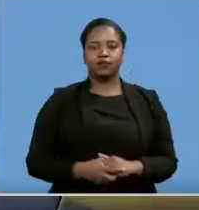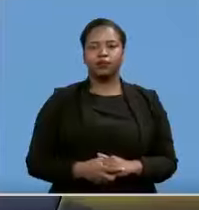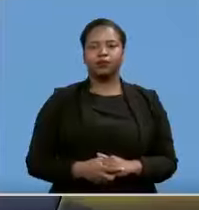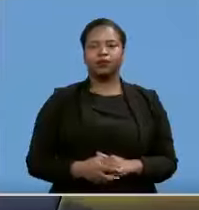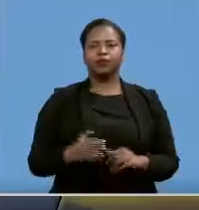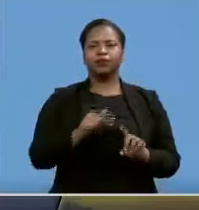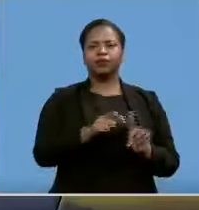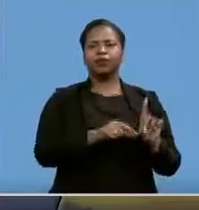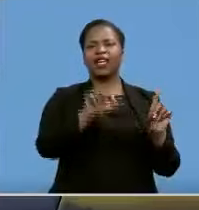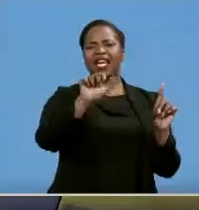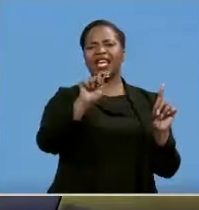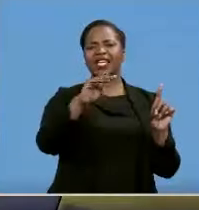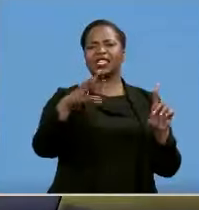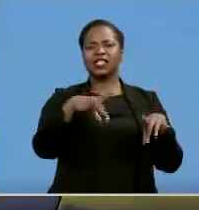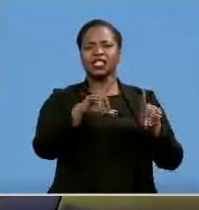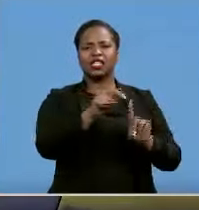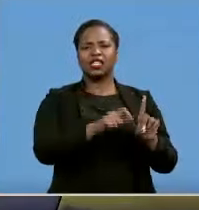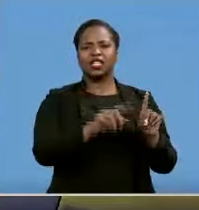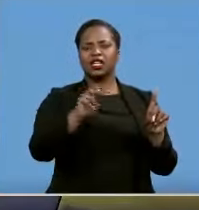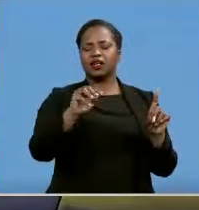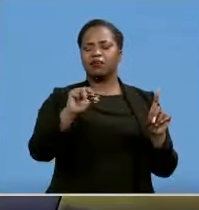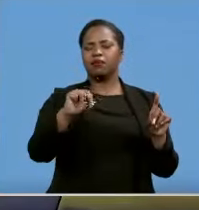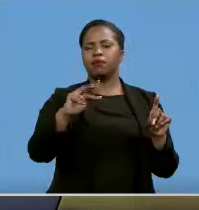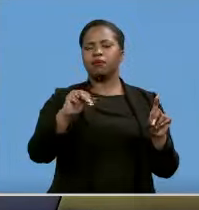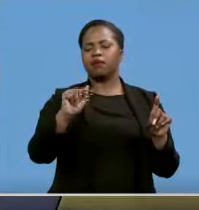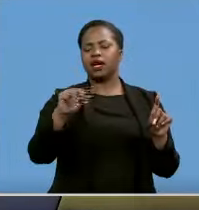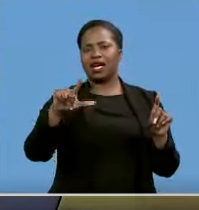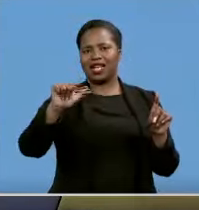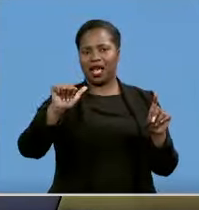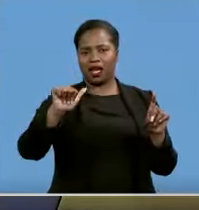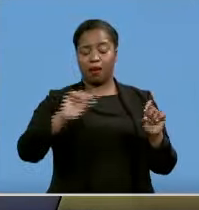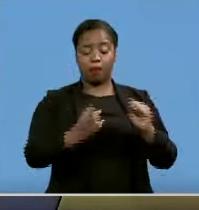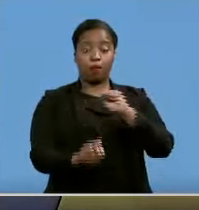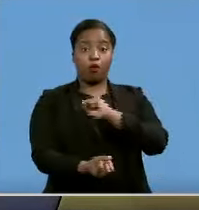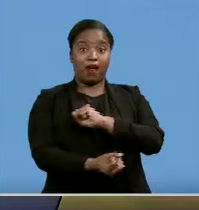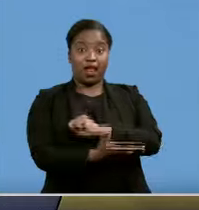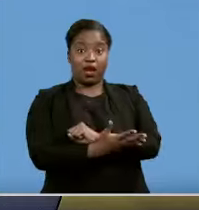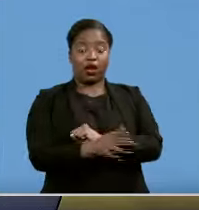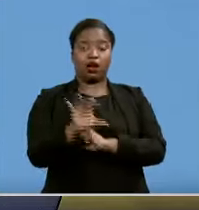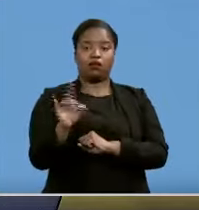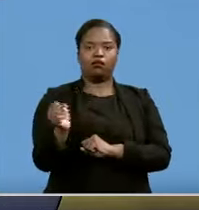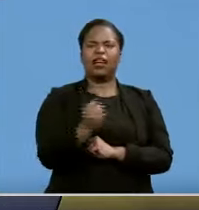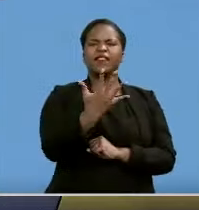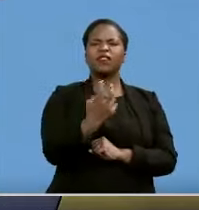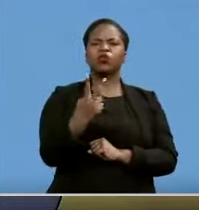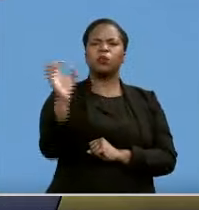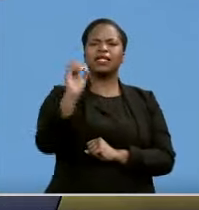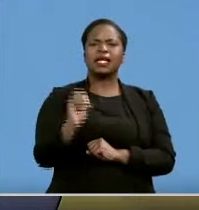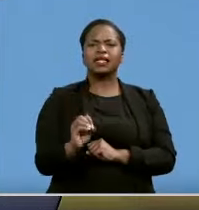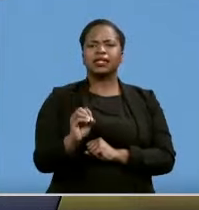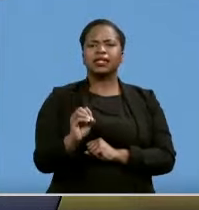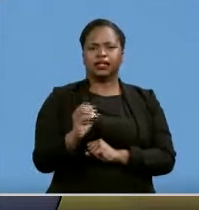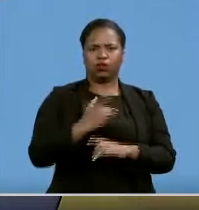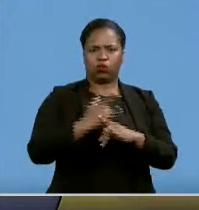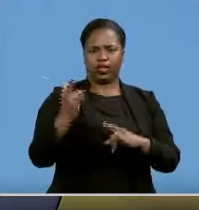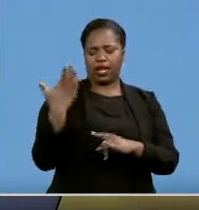Now former ANC chairman Landlovu has been elected premier of Mpumalanga, this after the ANC won a 52% majority in the